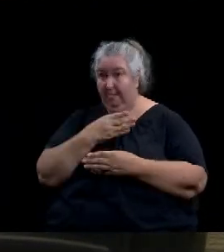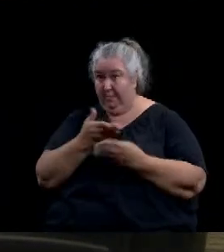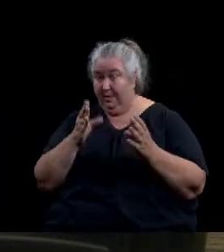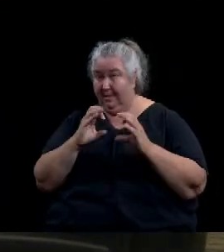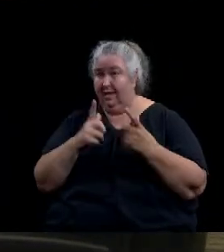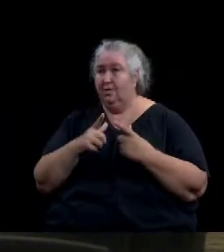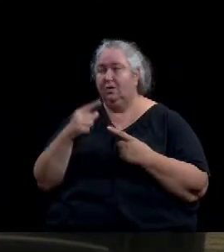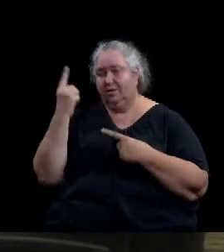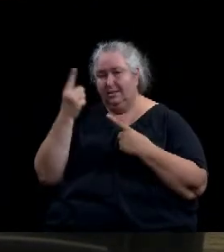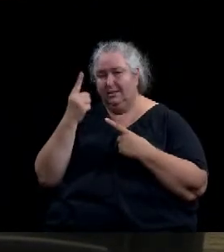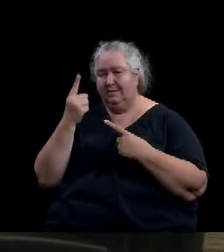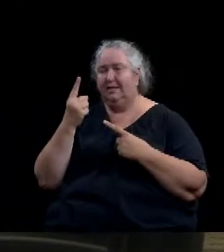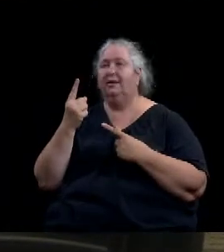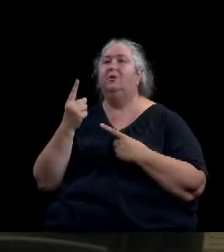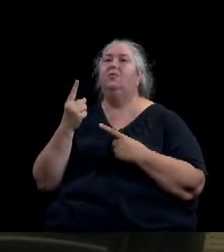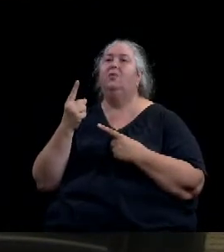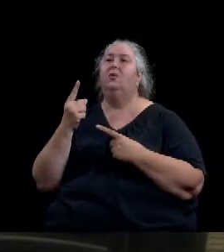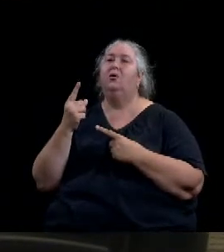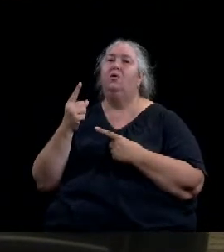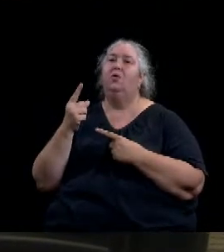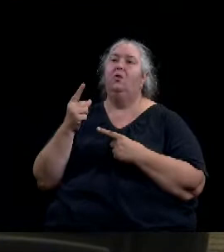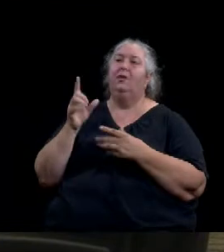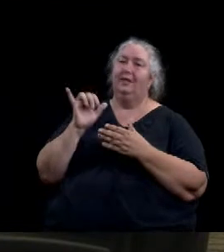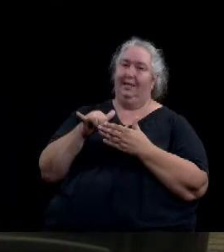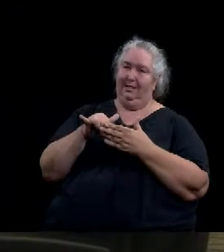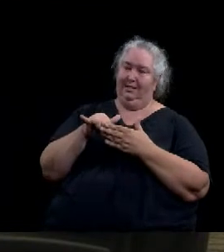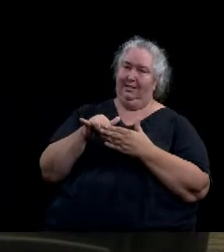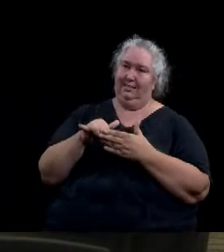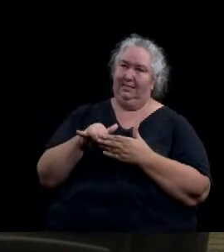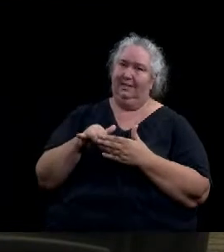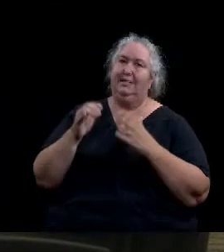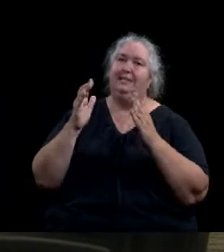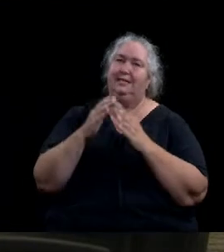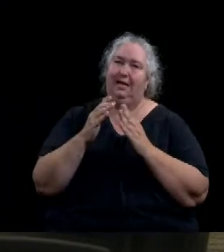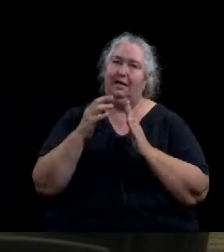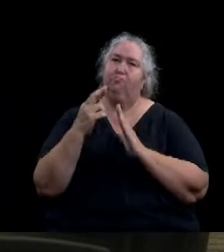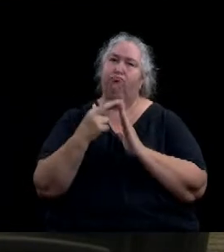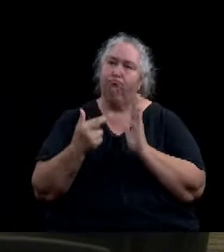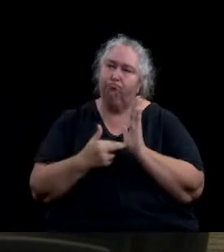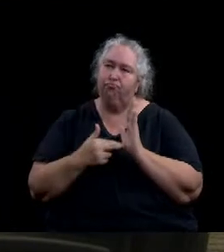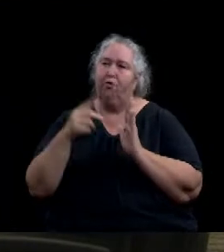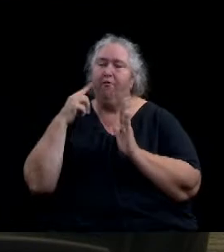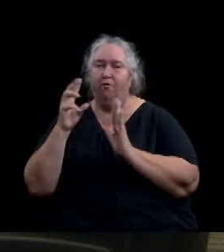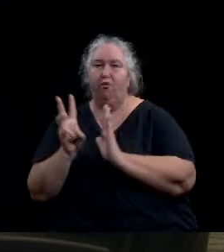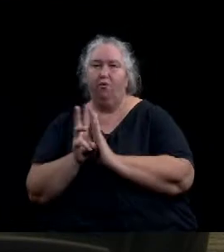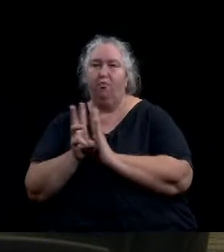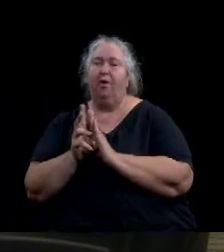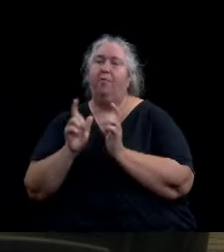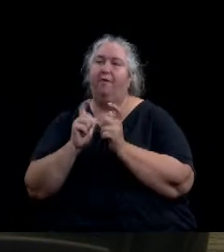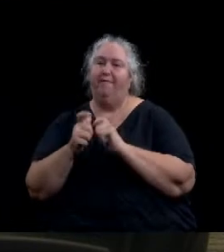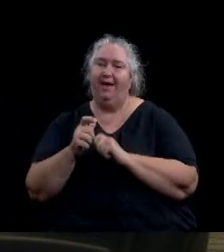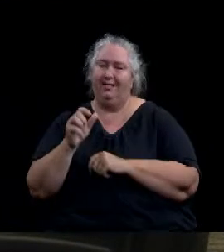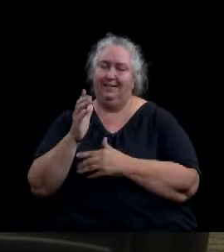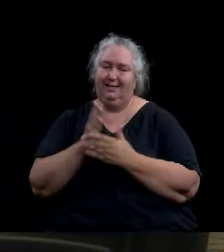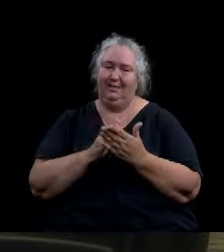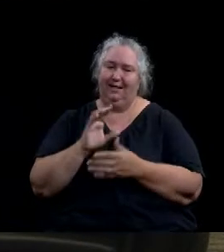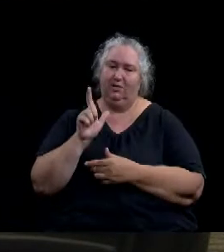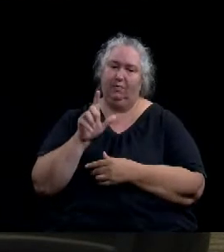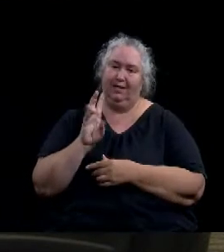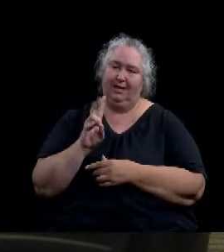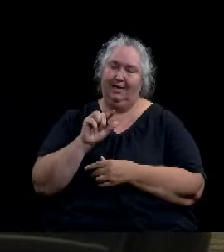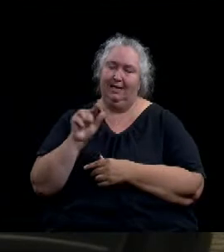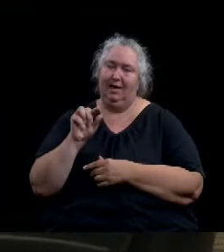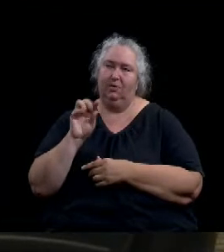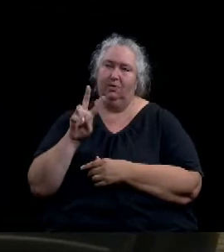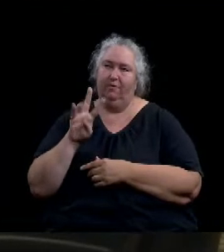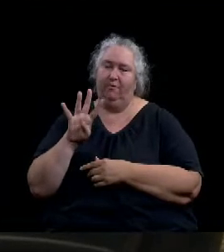the code of ordinances of the city of Waco be amended by revising section 28-247 in chapter 28 zoning of set code providing that the zoning map shall be